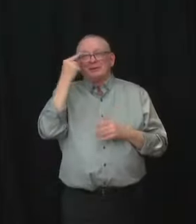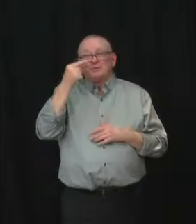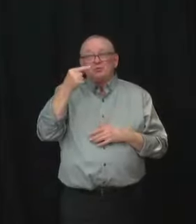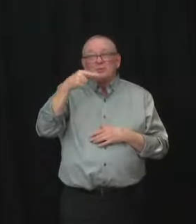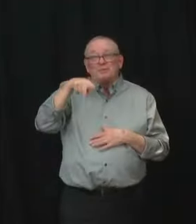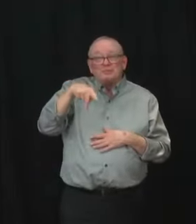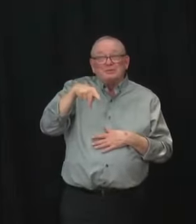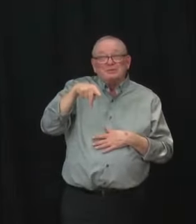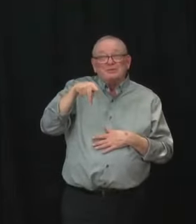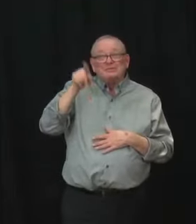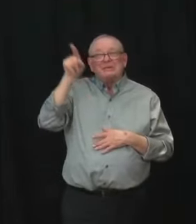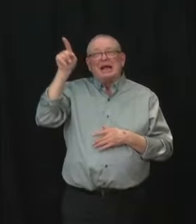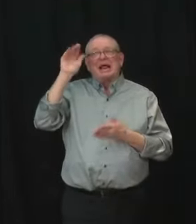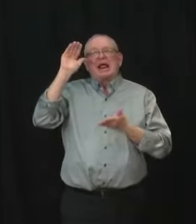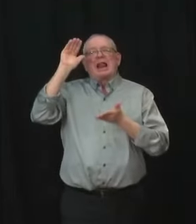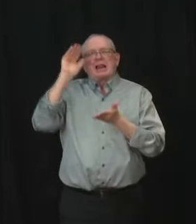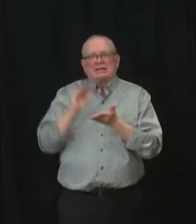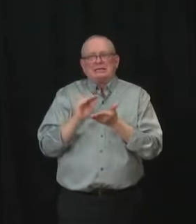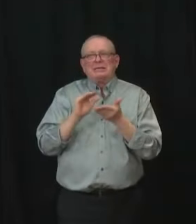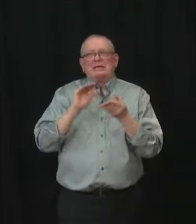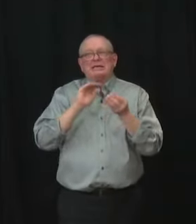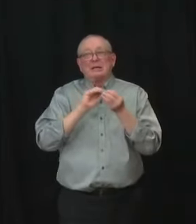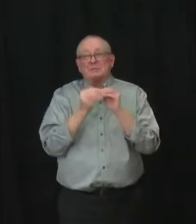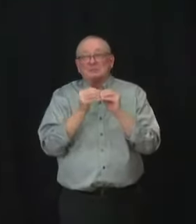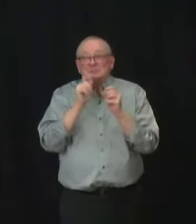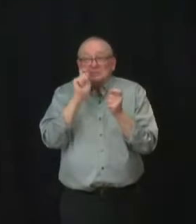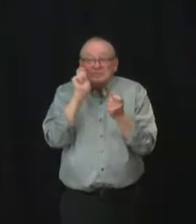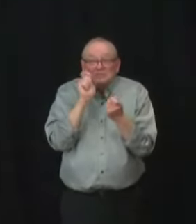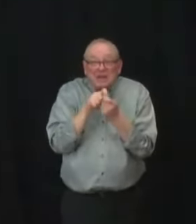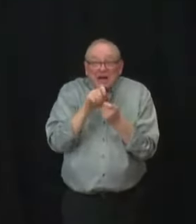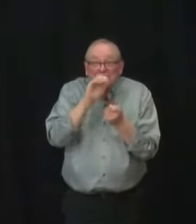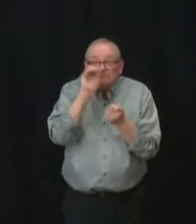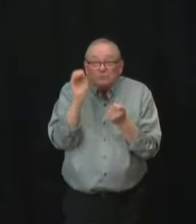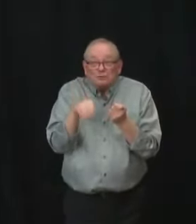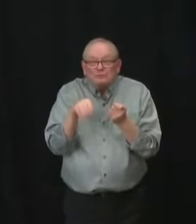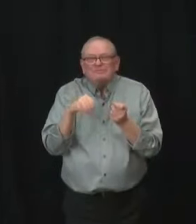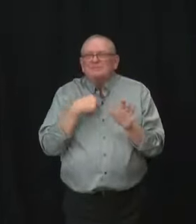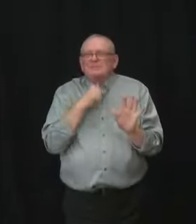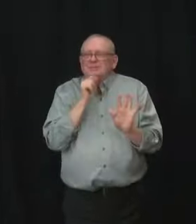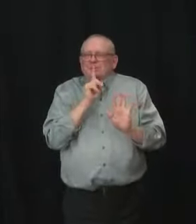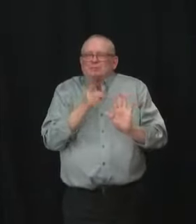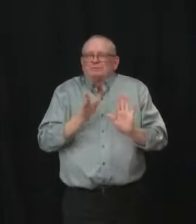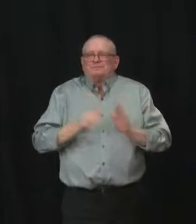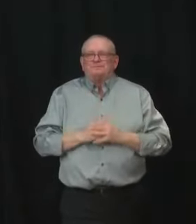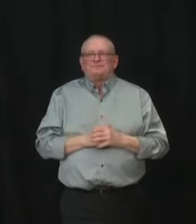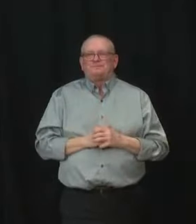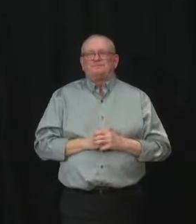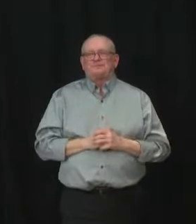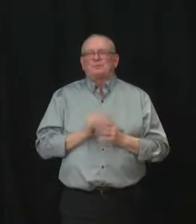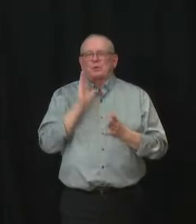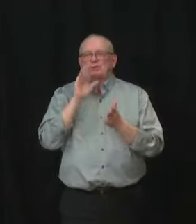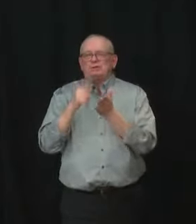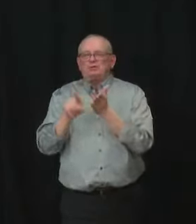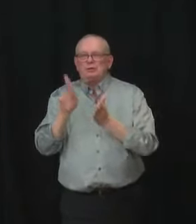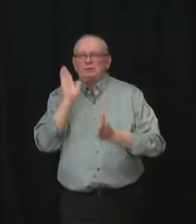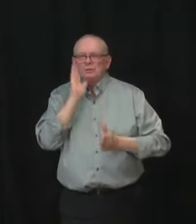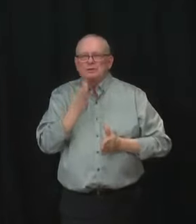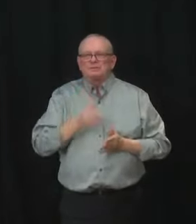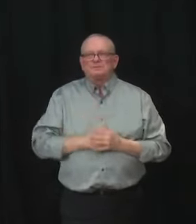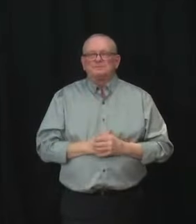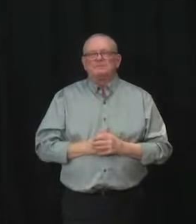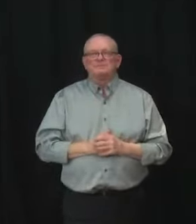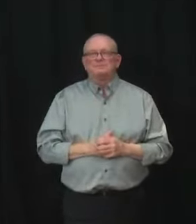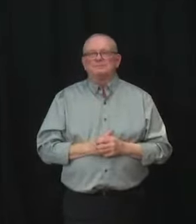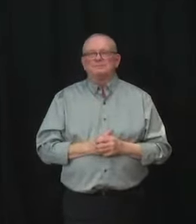I'll let staff follow up in terms of the the exact percentage of capacity on our emergency departments there. Thank you very much Minister we have time for